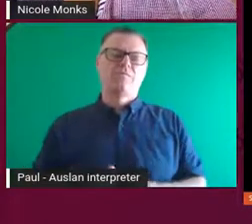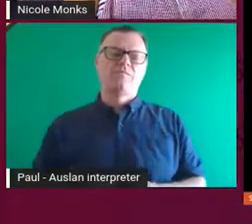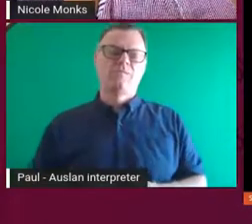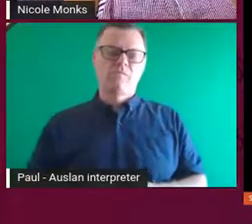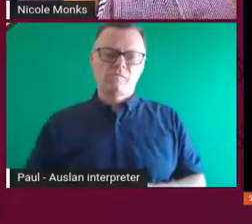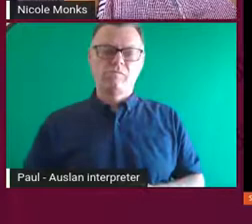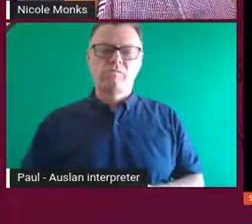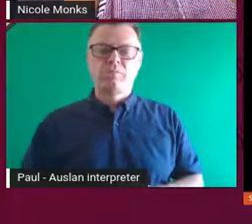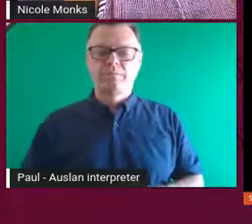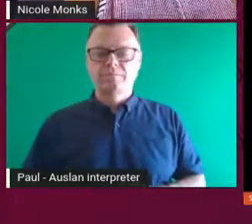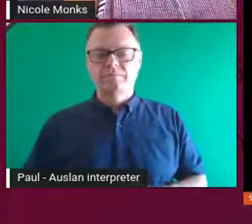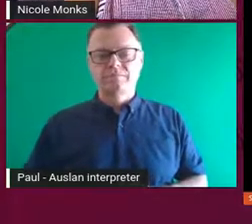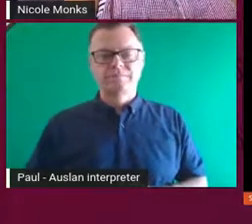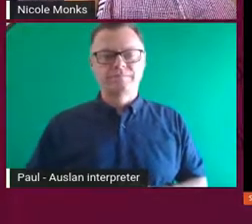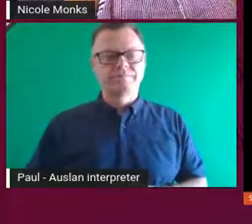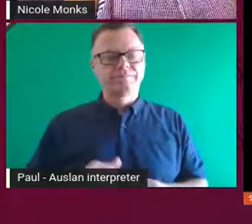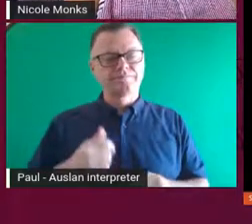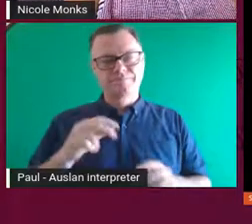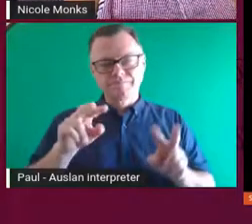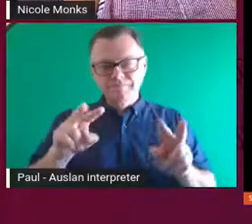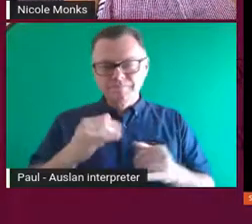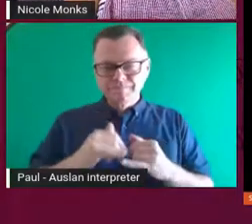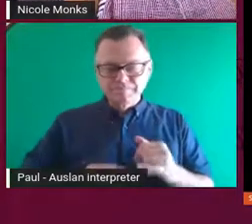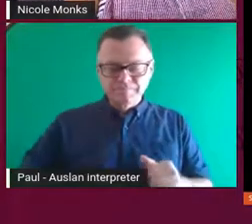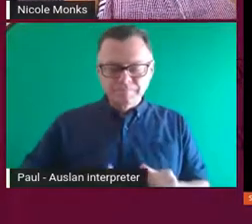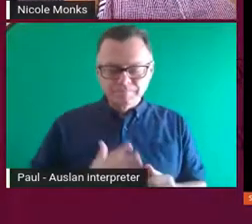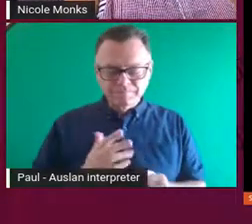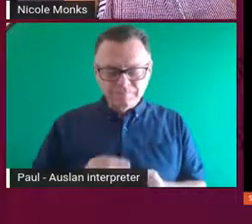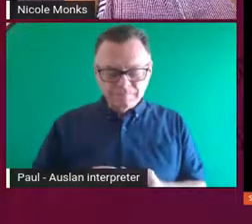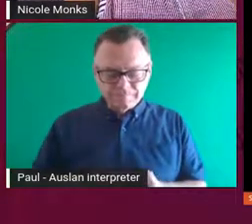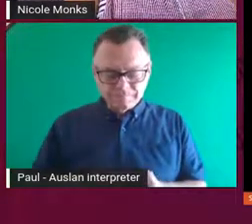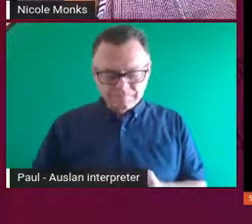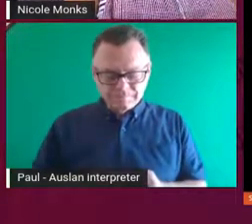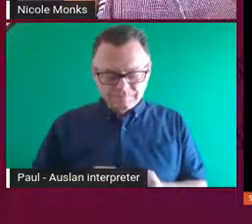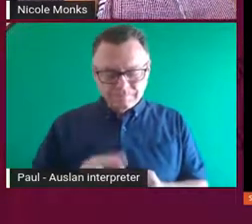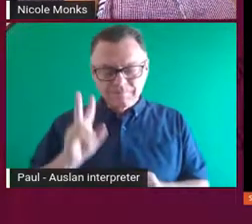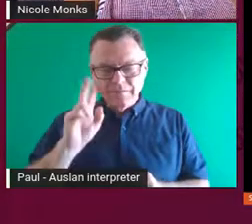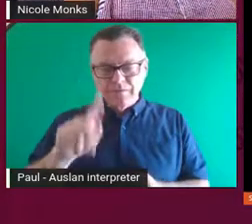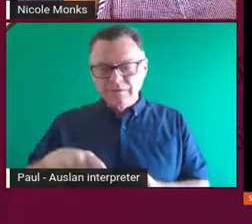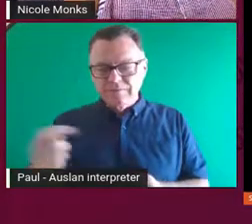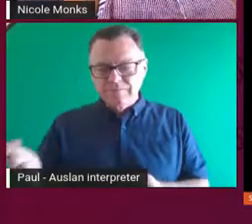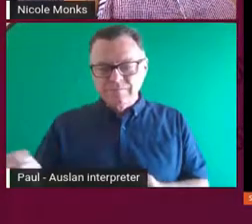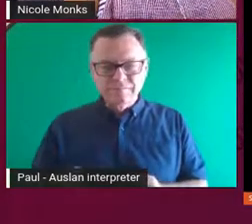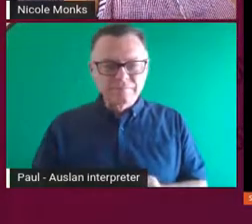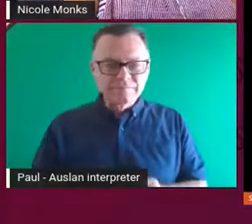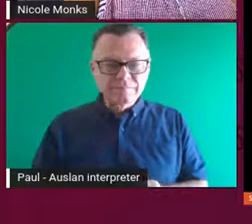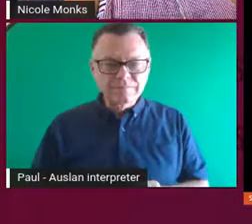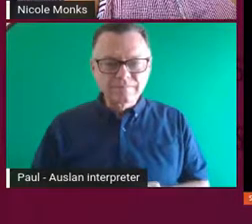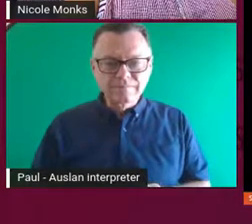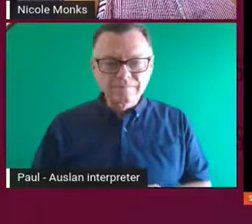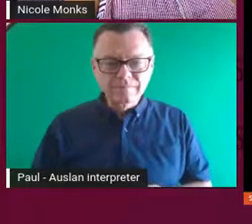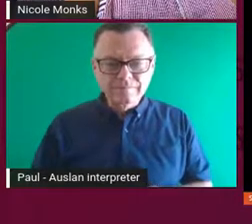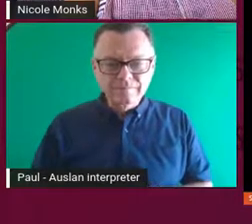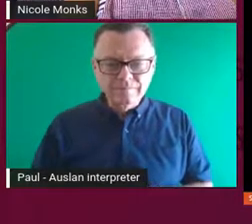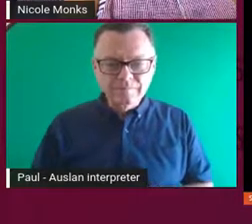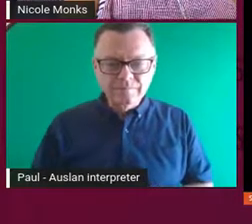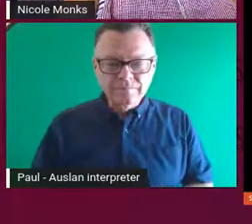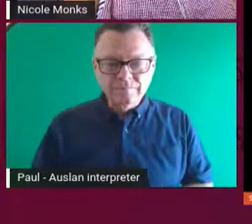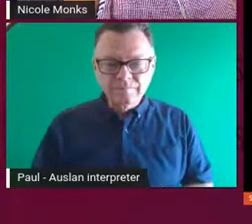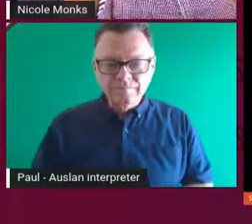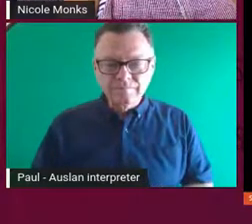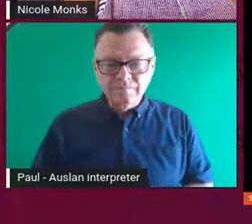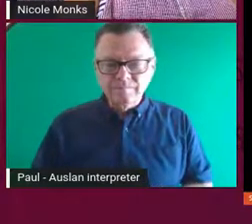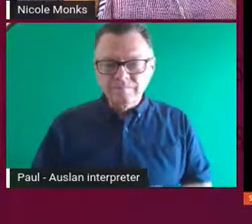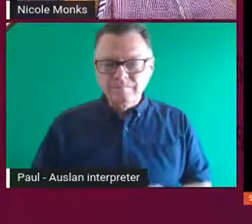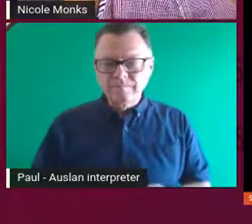And I think what's really interesting is that if we go into the next works as well that come on to the next image, I think